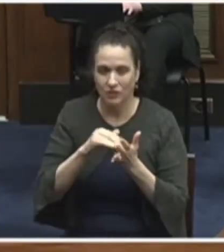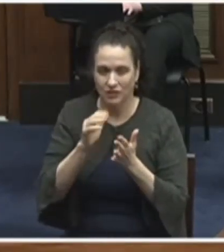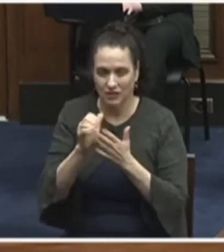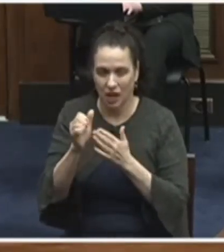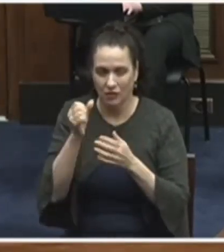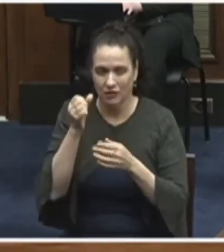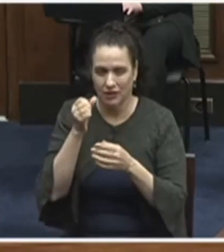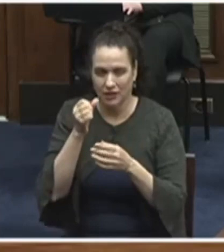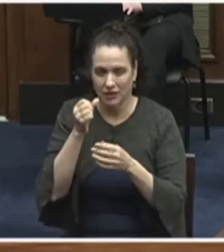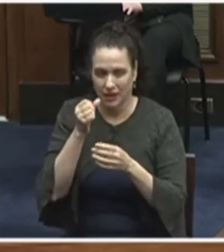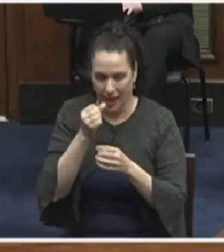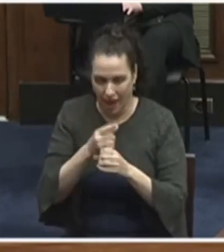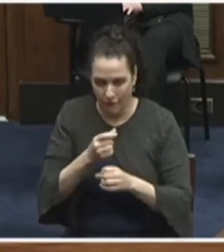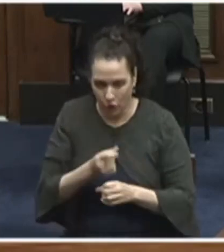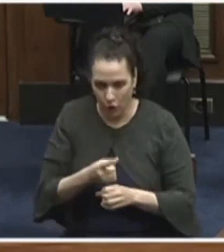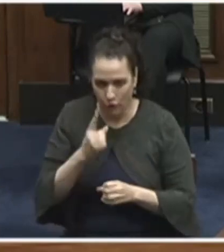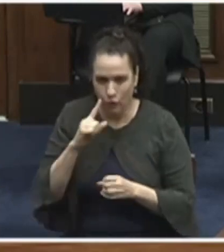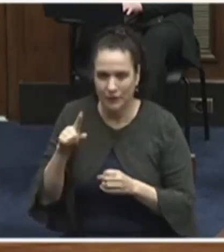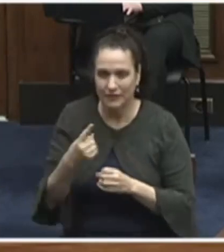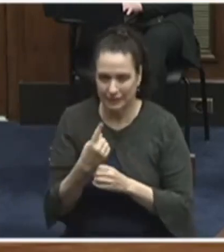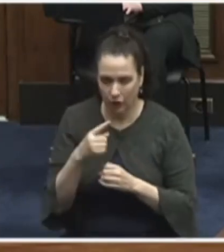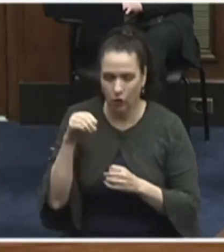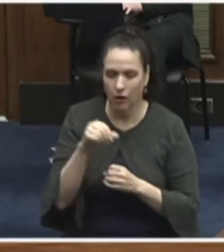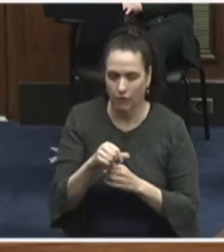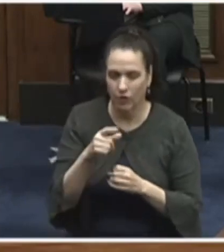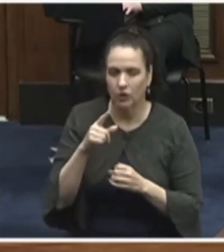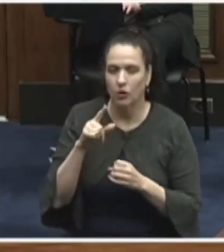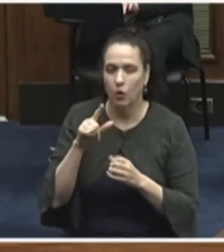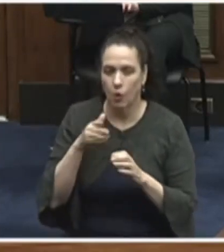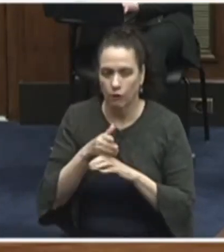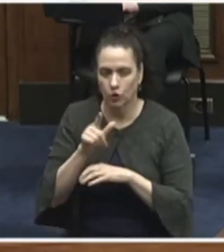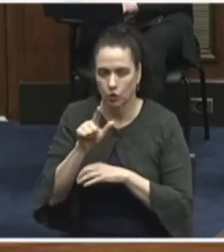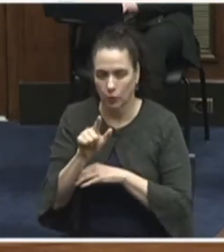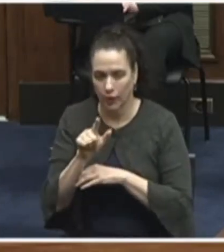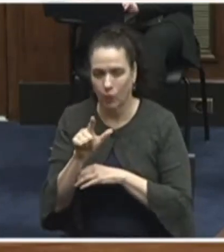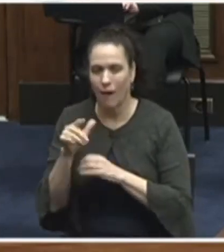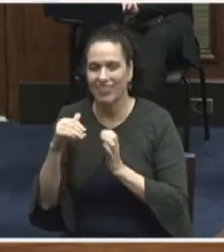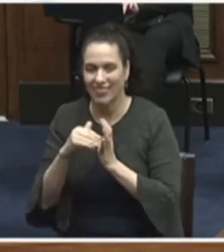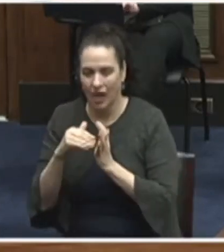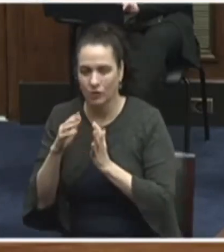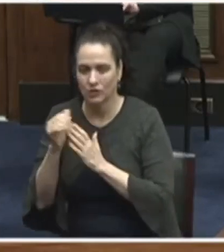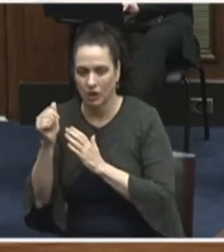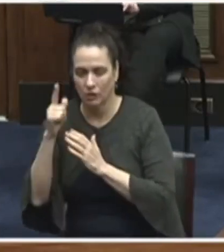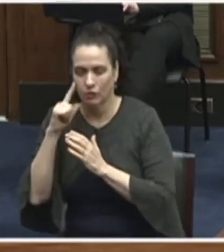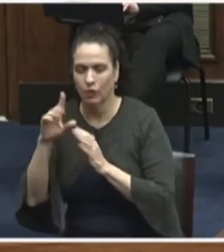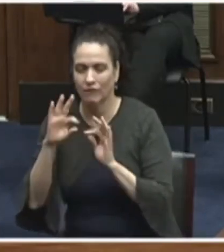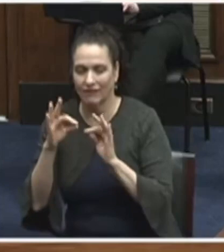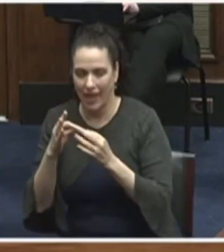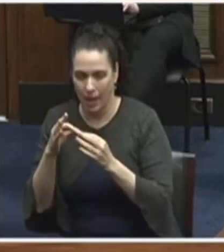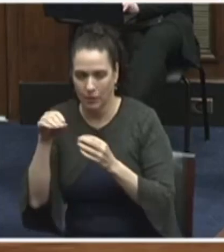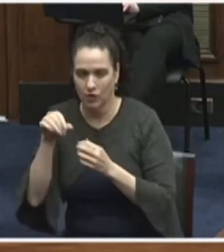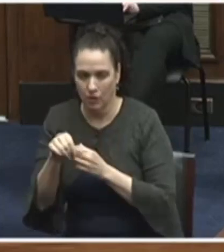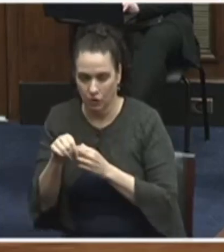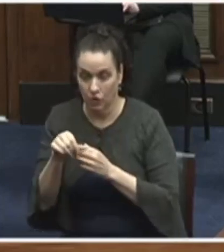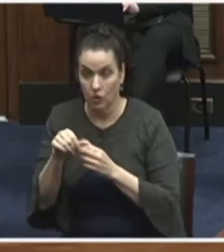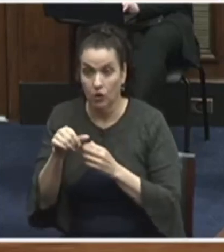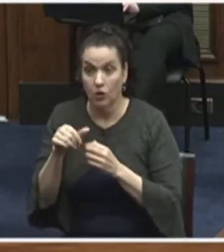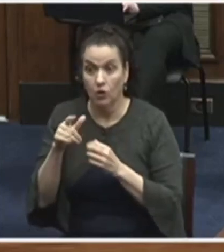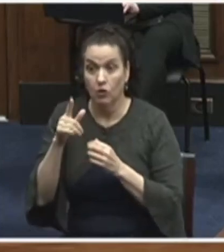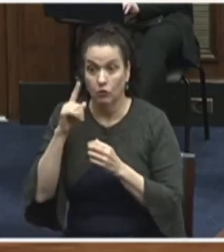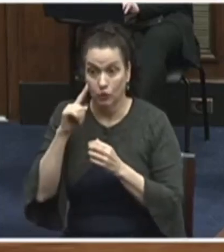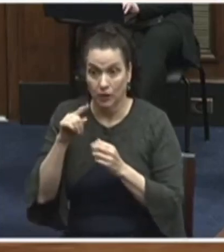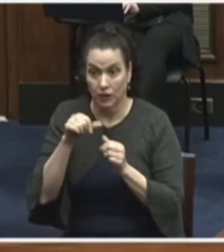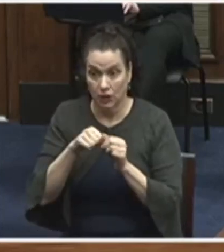$21,000 a year for family coverage. Is that correct? Yes. And with employer